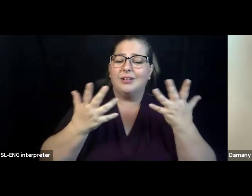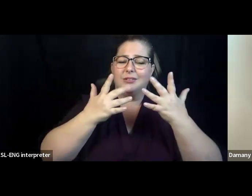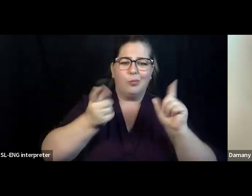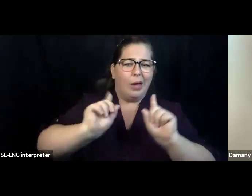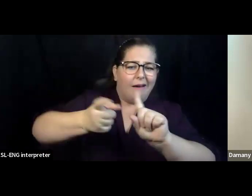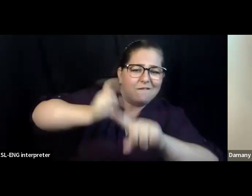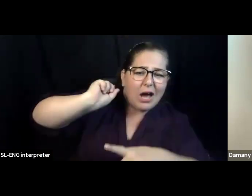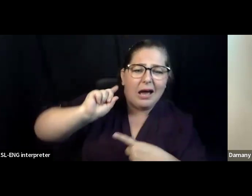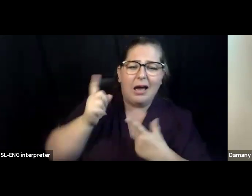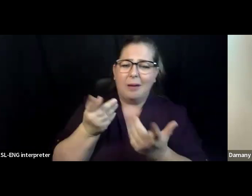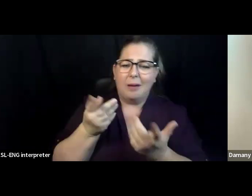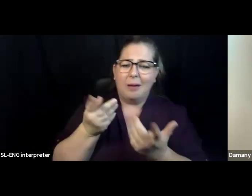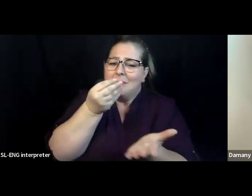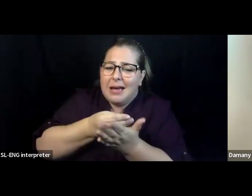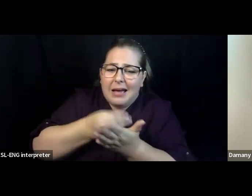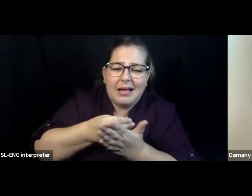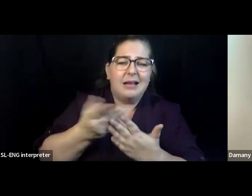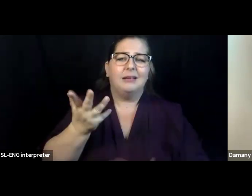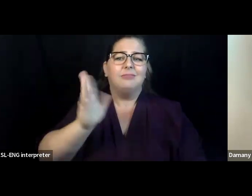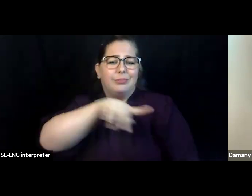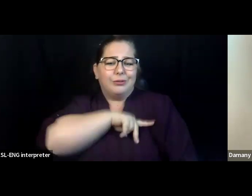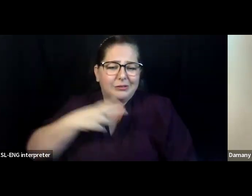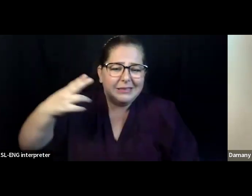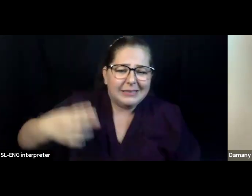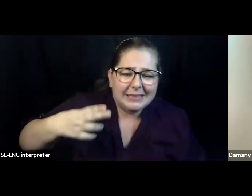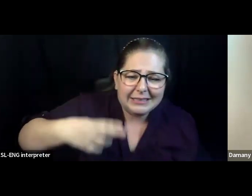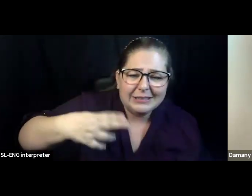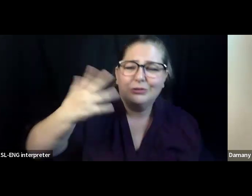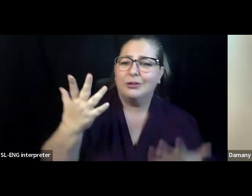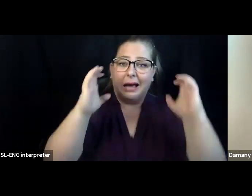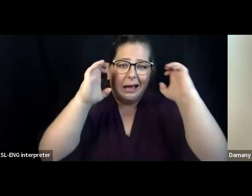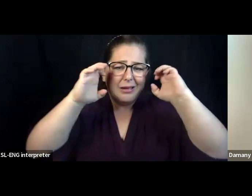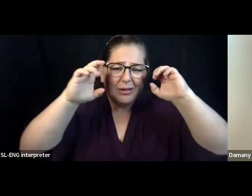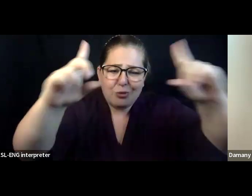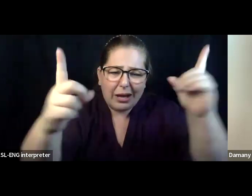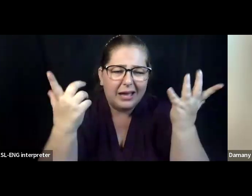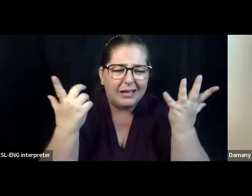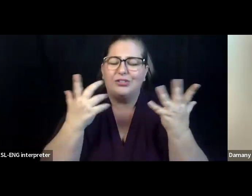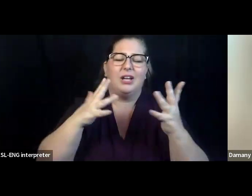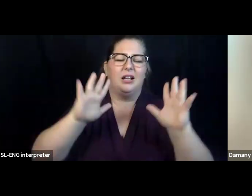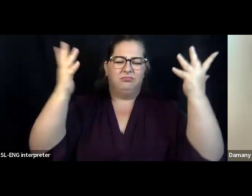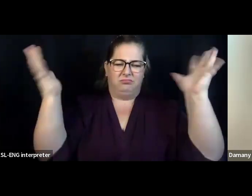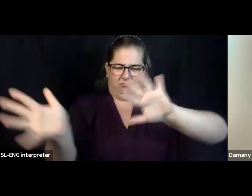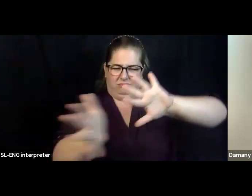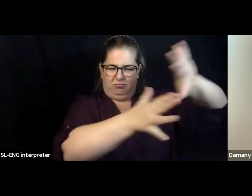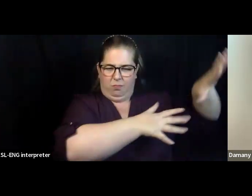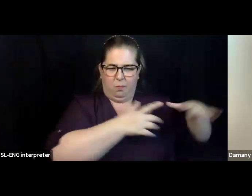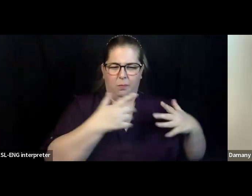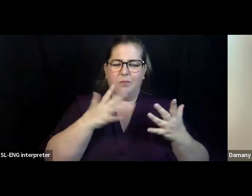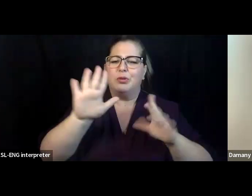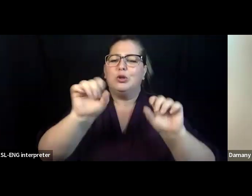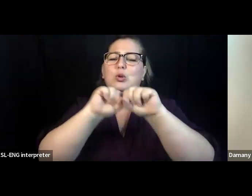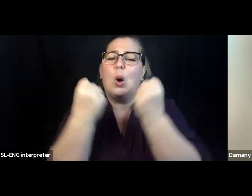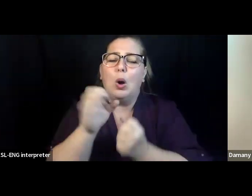enjoy equitable opportunity and the support to cope, heal, and flourish to their fullest